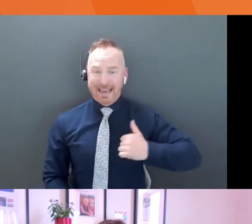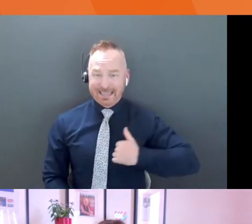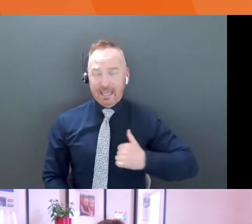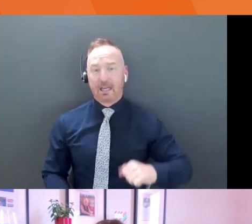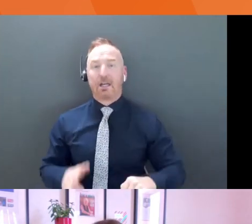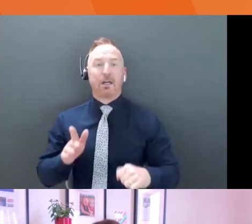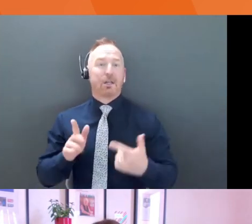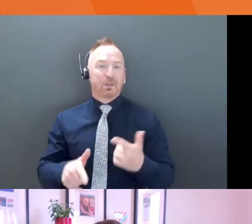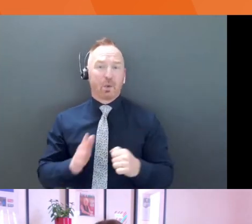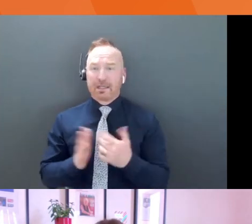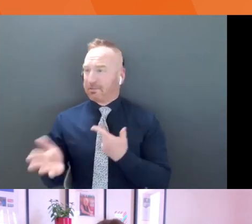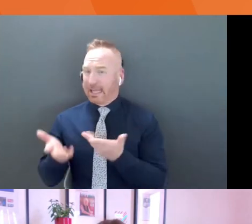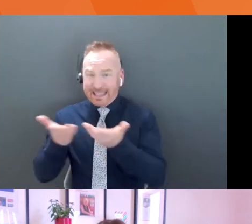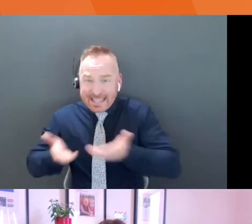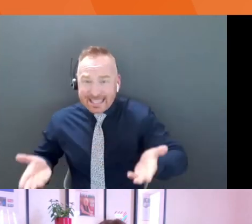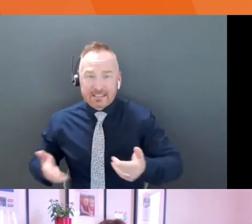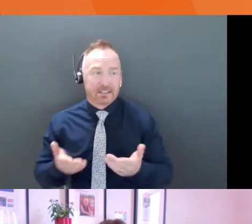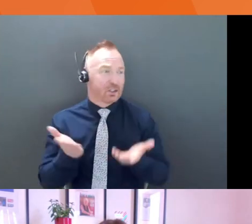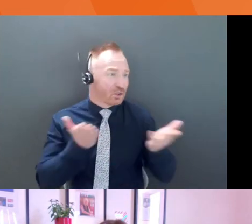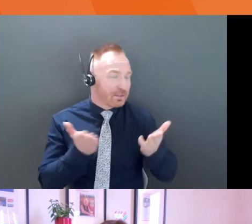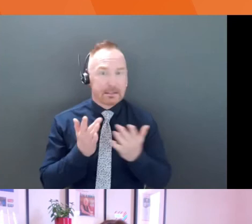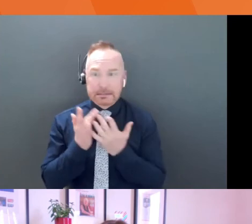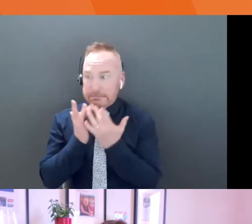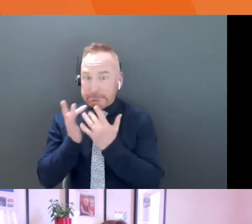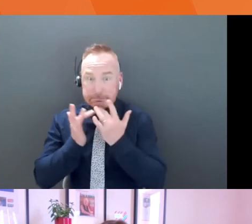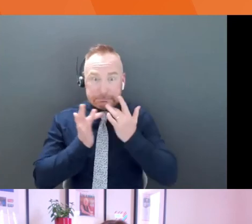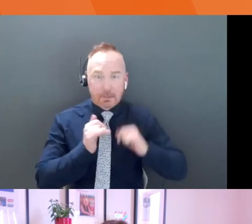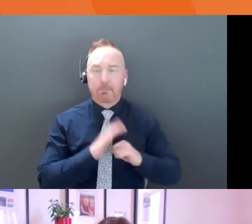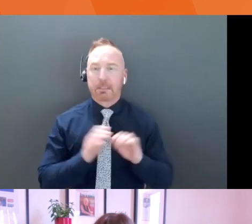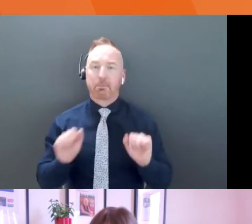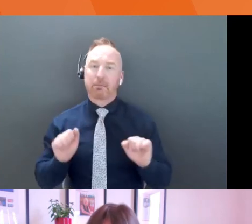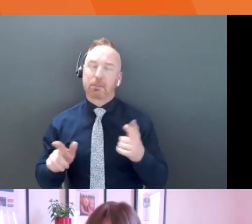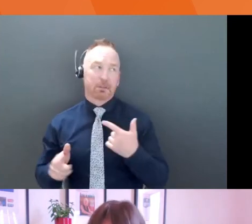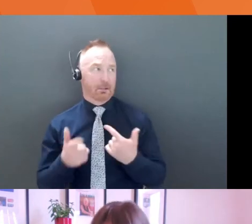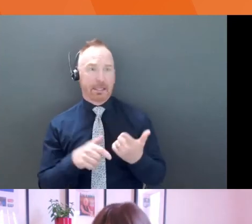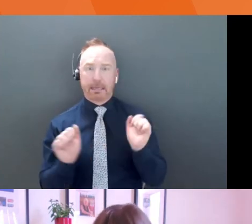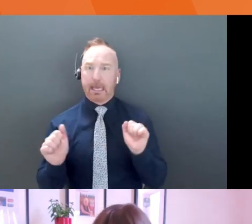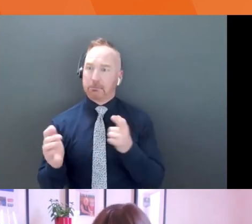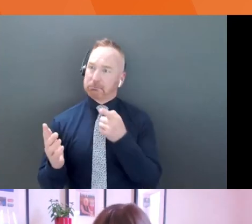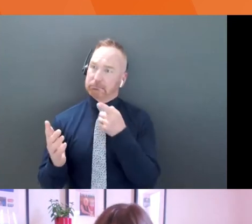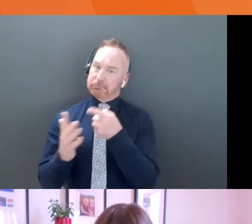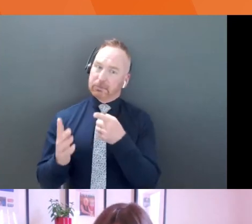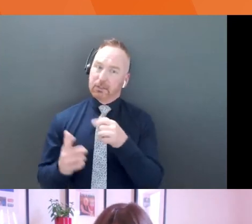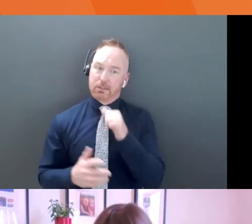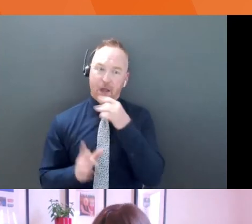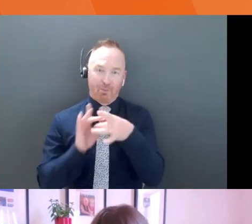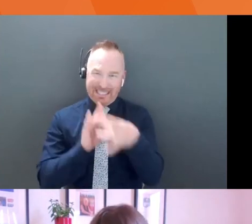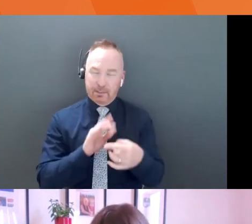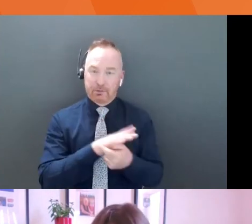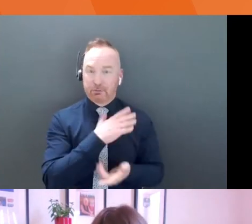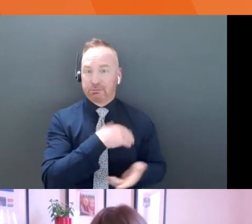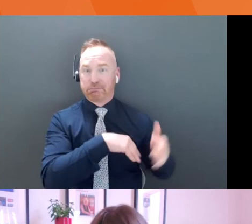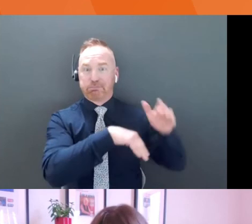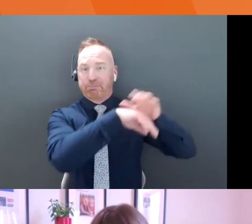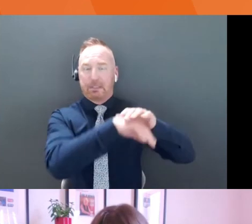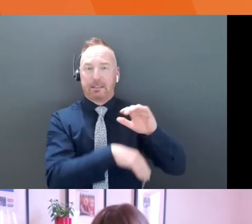manufacturing. And so there might be an argument for you to, to, to make about, this is less about, you know, that 10 X investment. You might only get a two